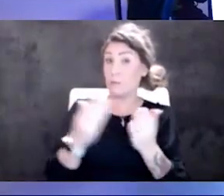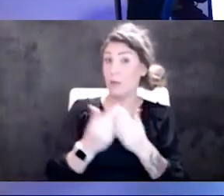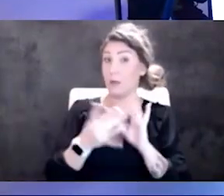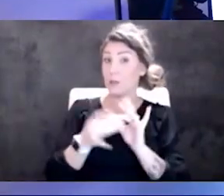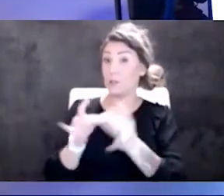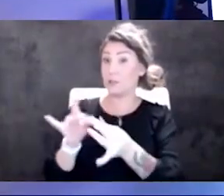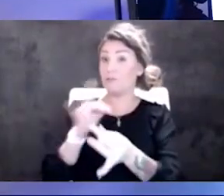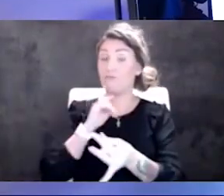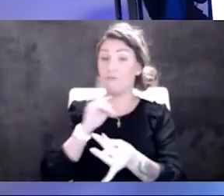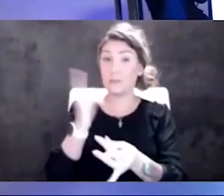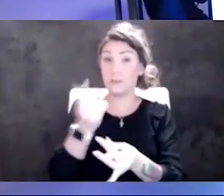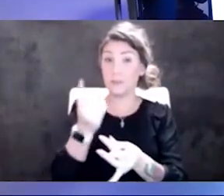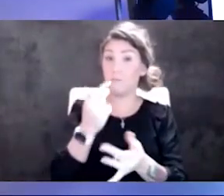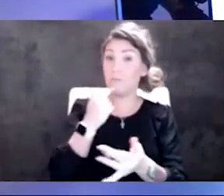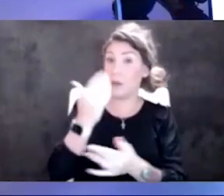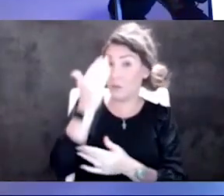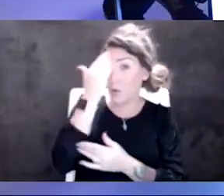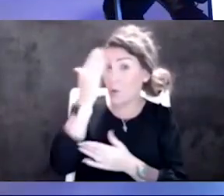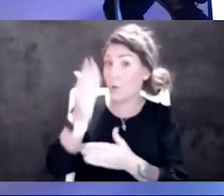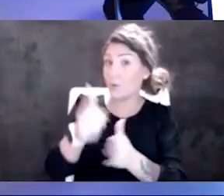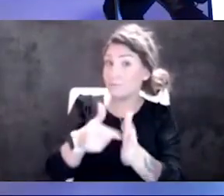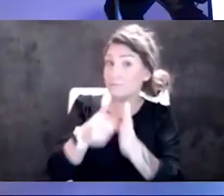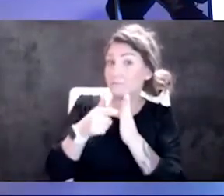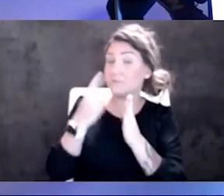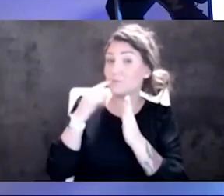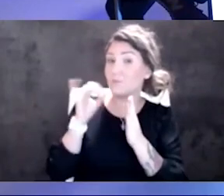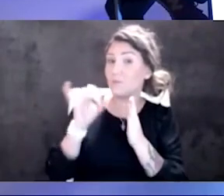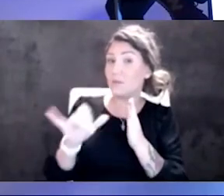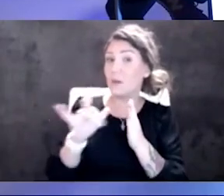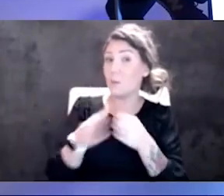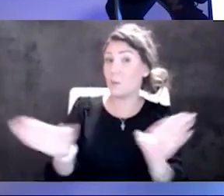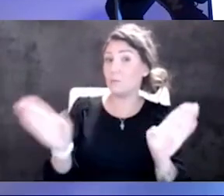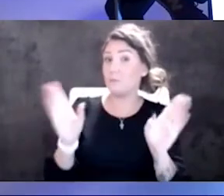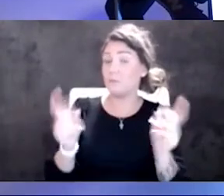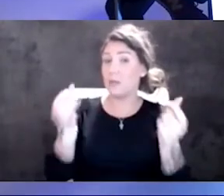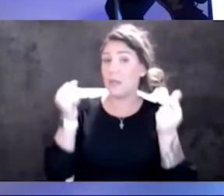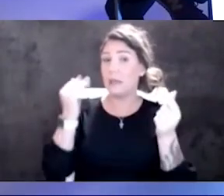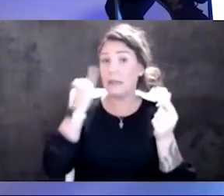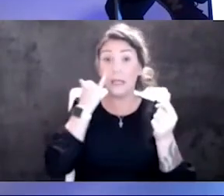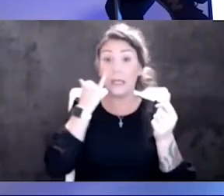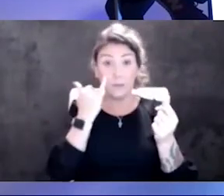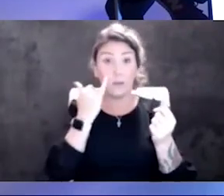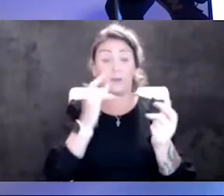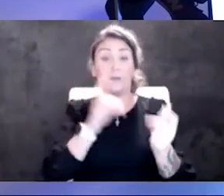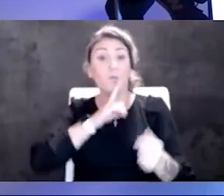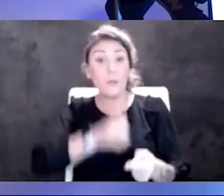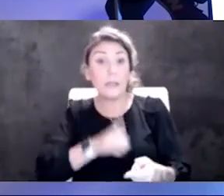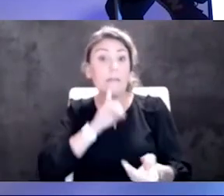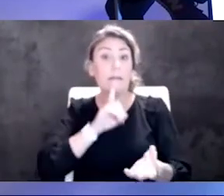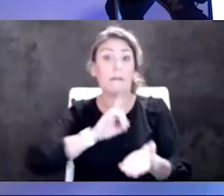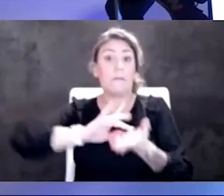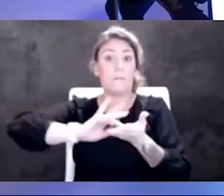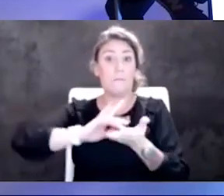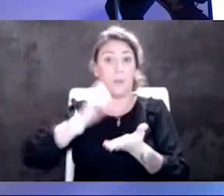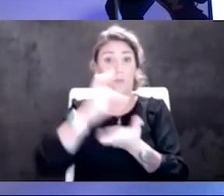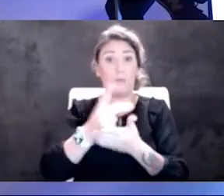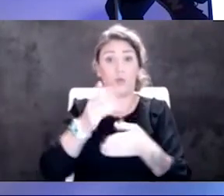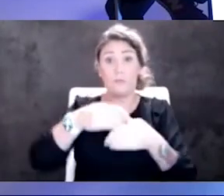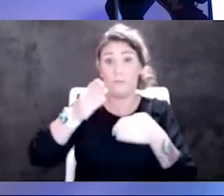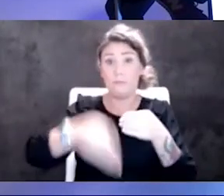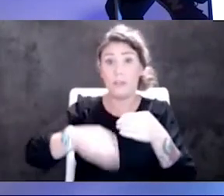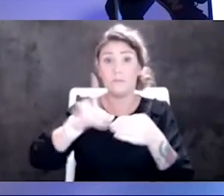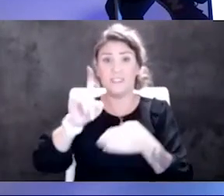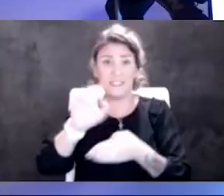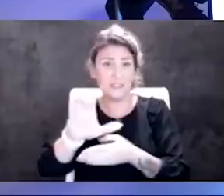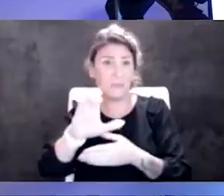know there's going to be a lot of demand for it right out of the gate, especially if we're in the, if in fact, this drug gets approved by the end of December, first part of January, the